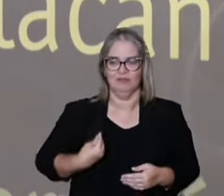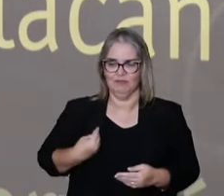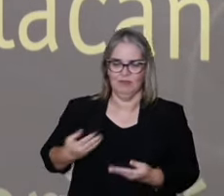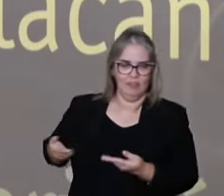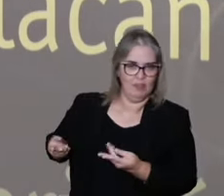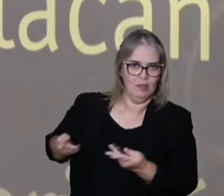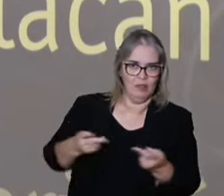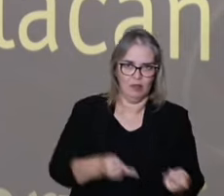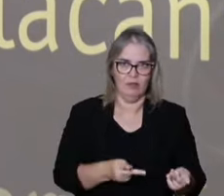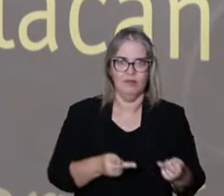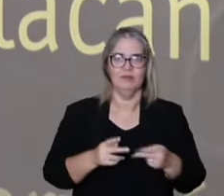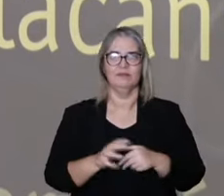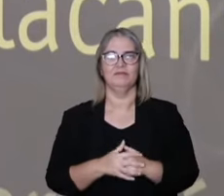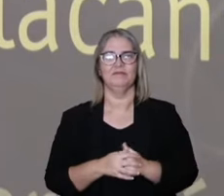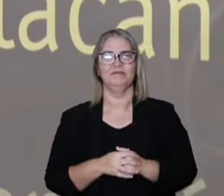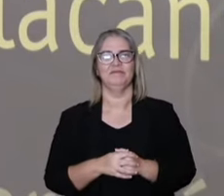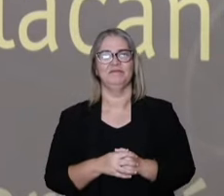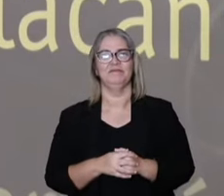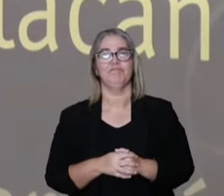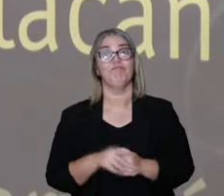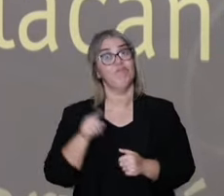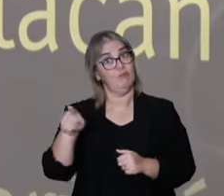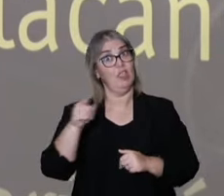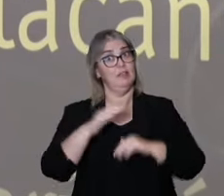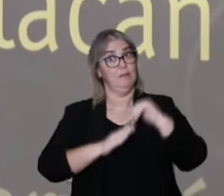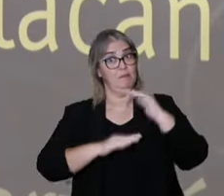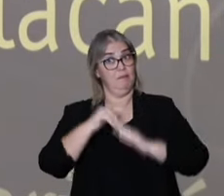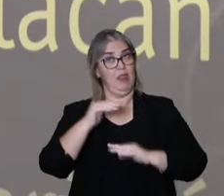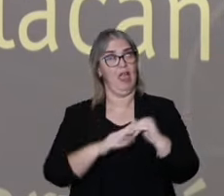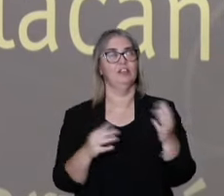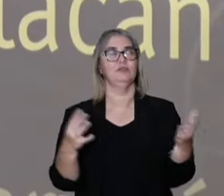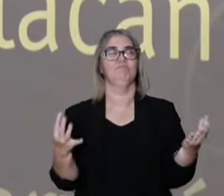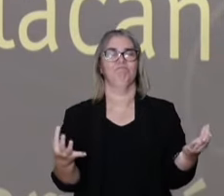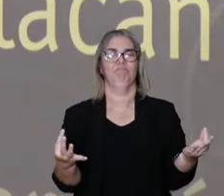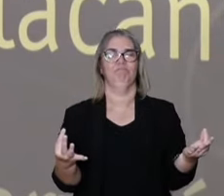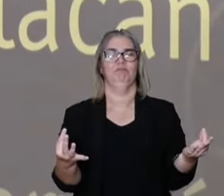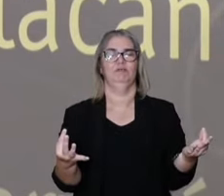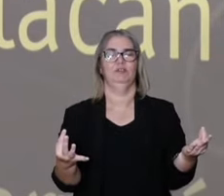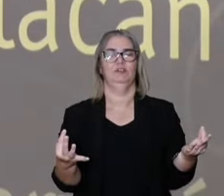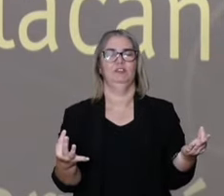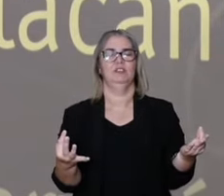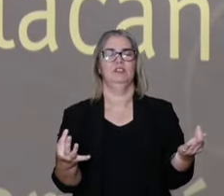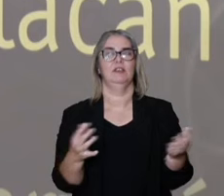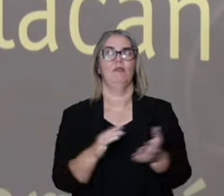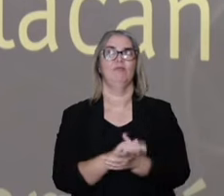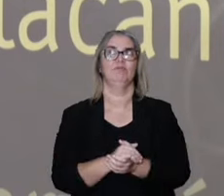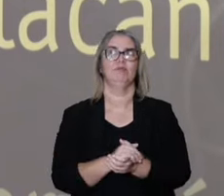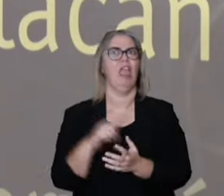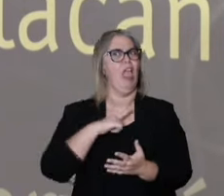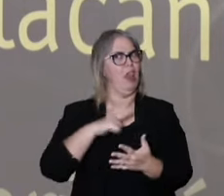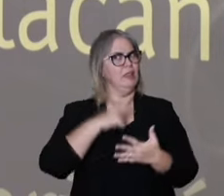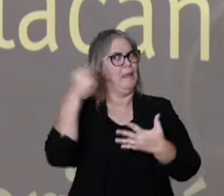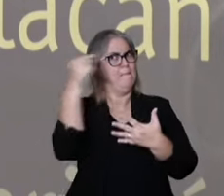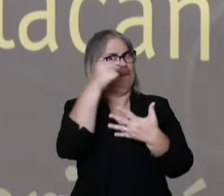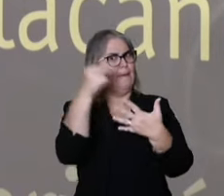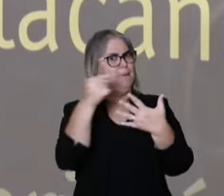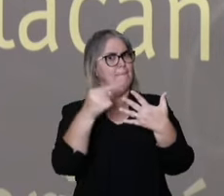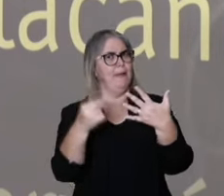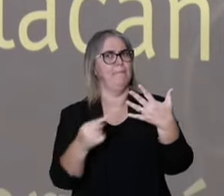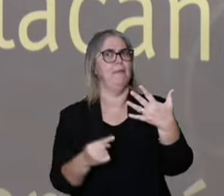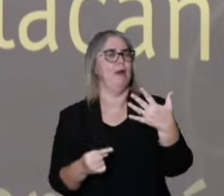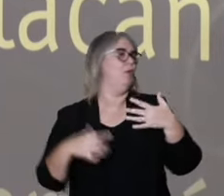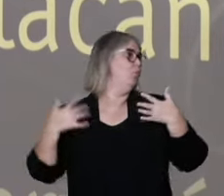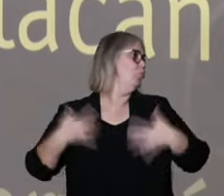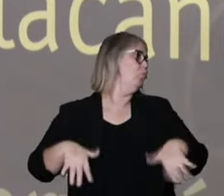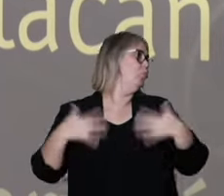again, thank you for coordinating this module. These practices of meditation are